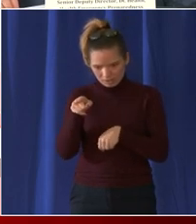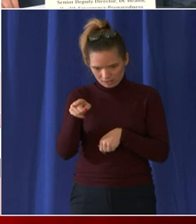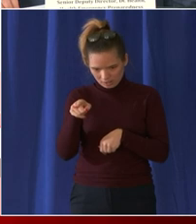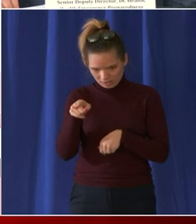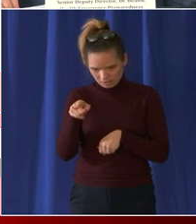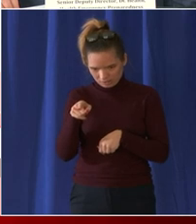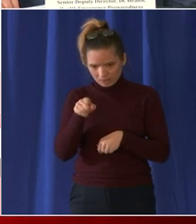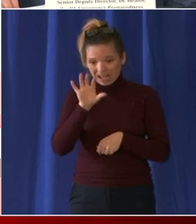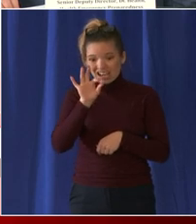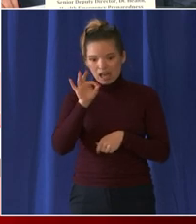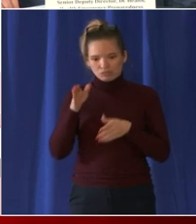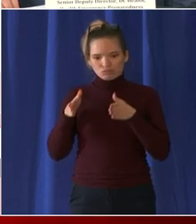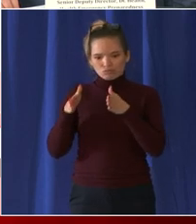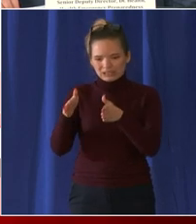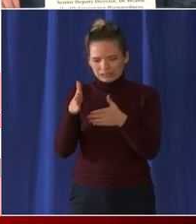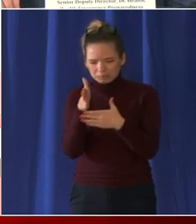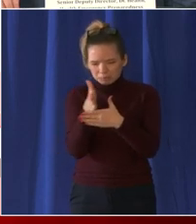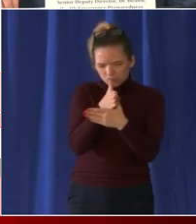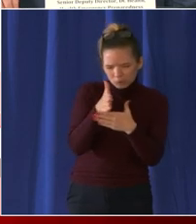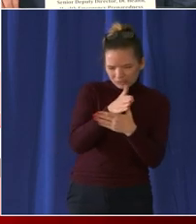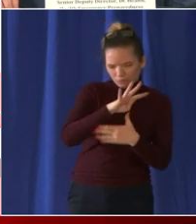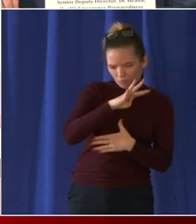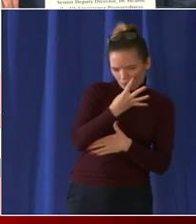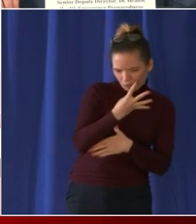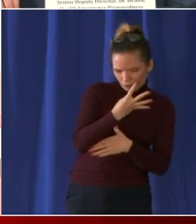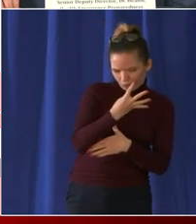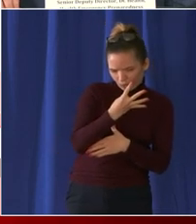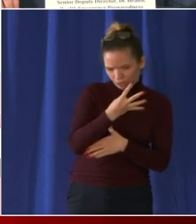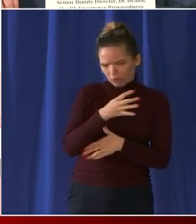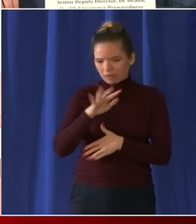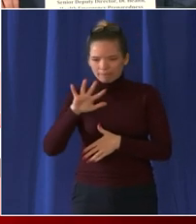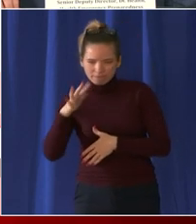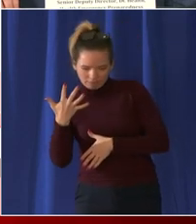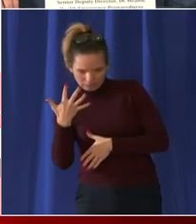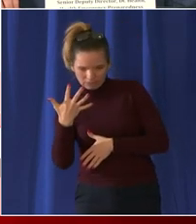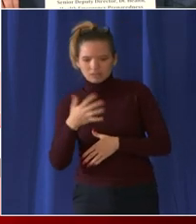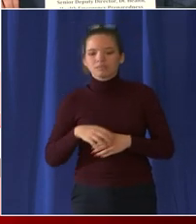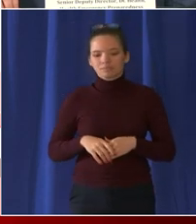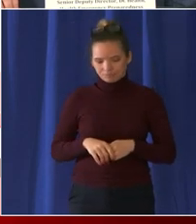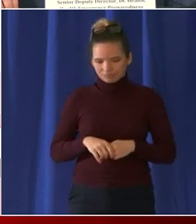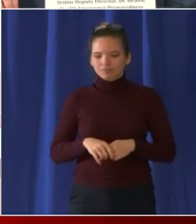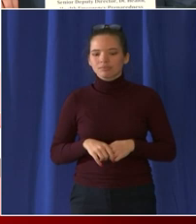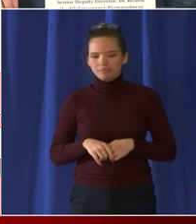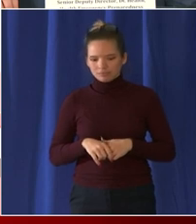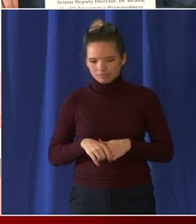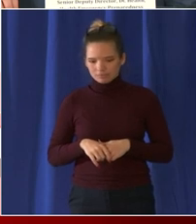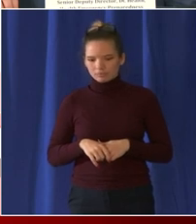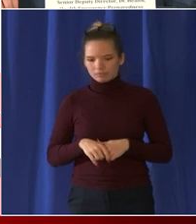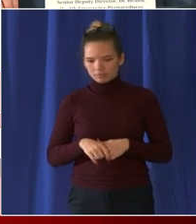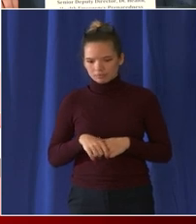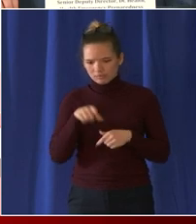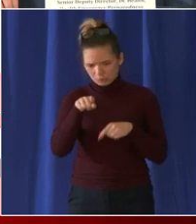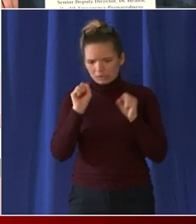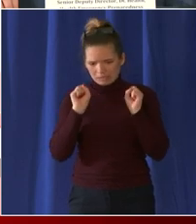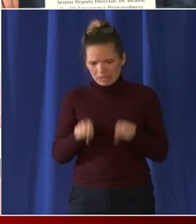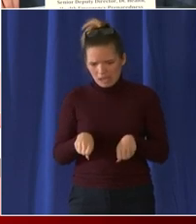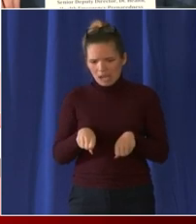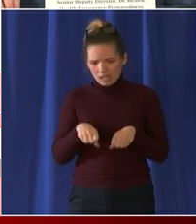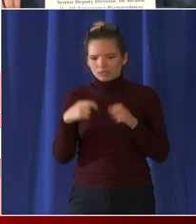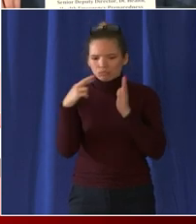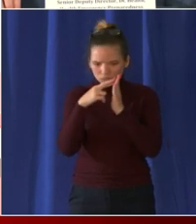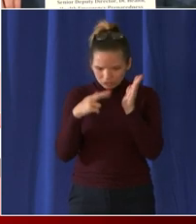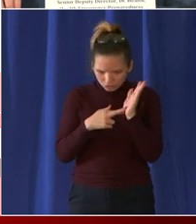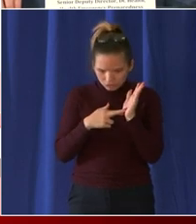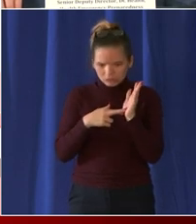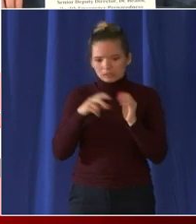and 5th the same location as our previous judiciary square site you do need to register and you can get all of those informations at